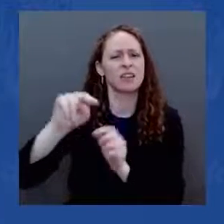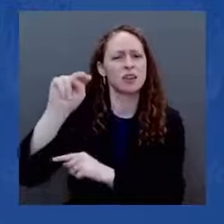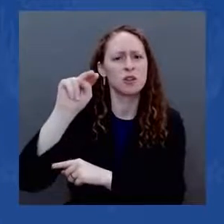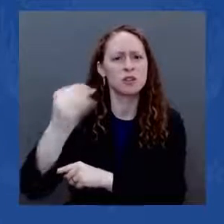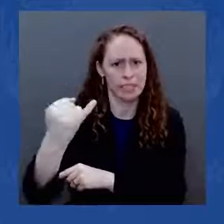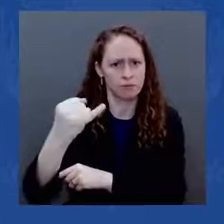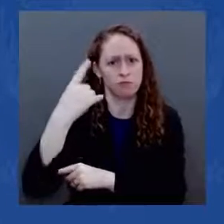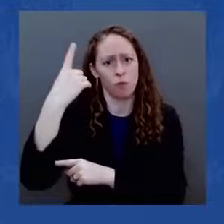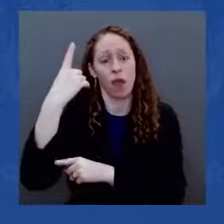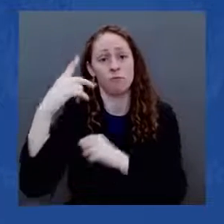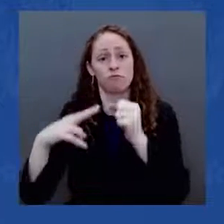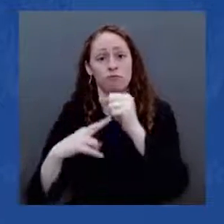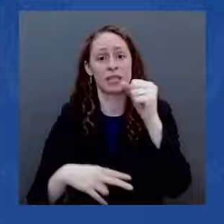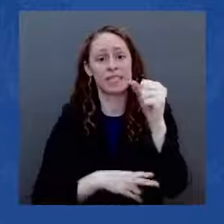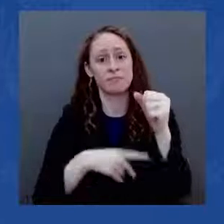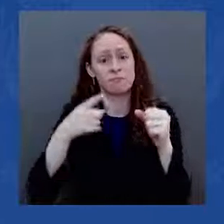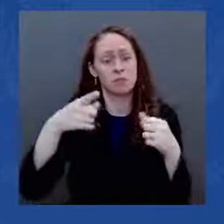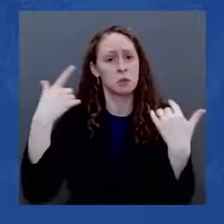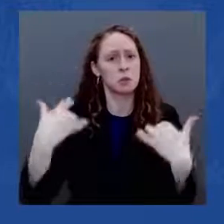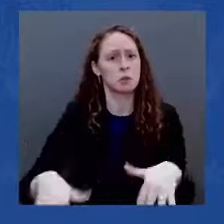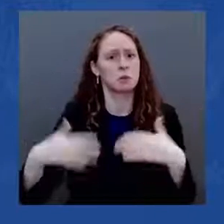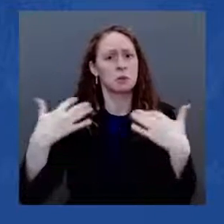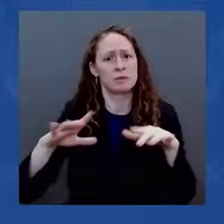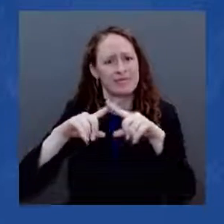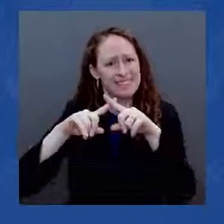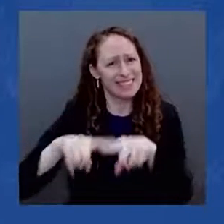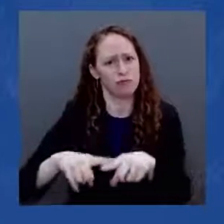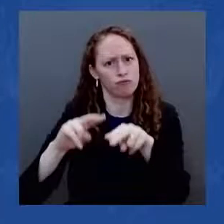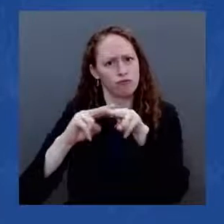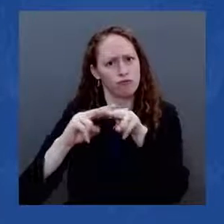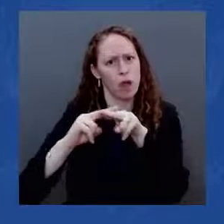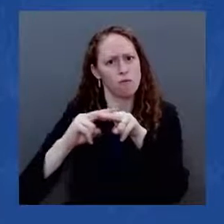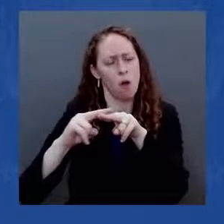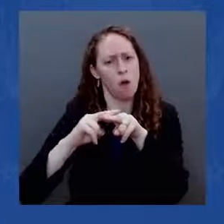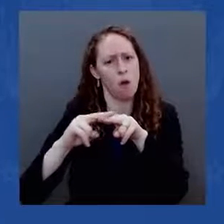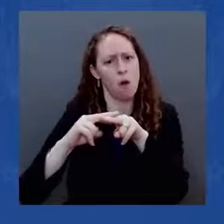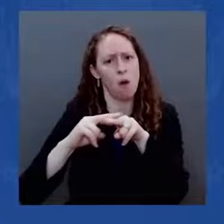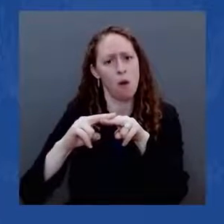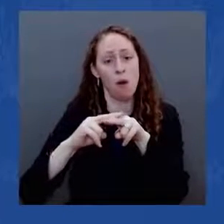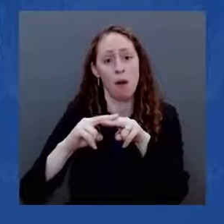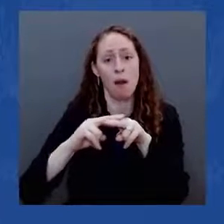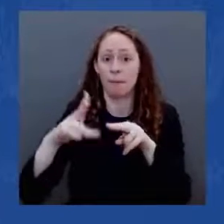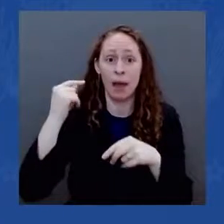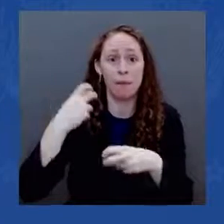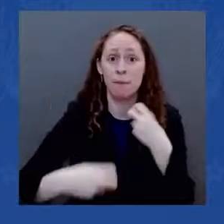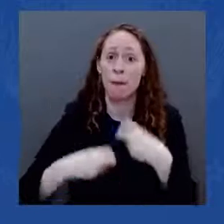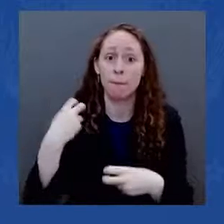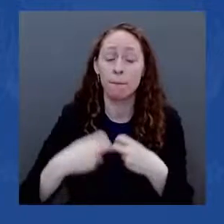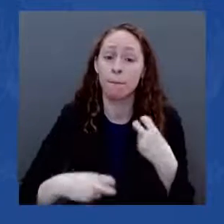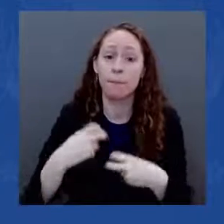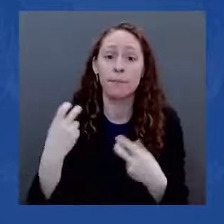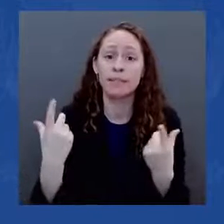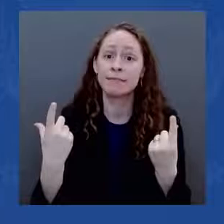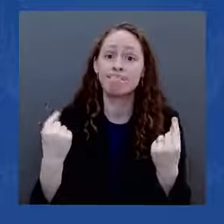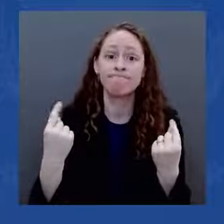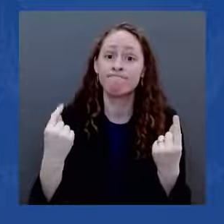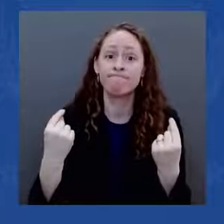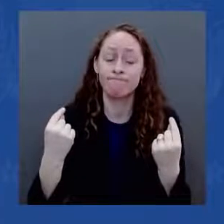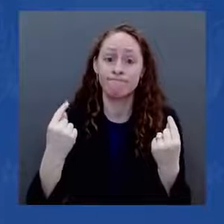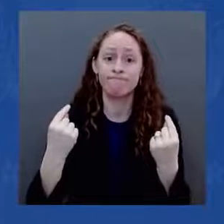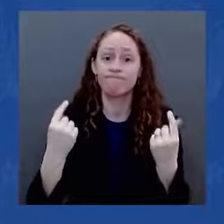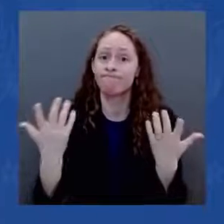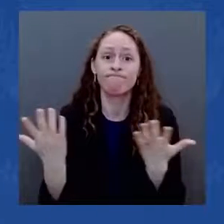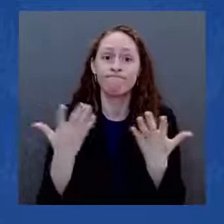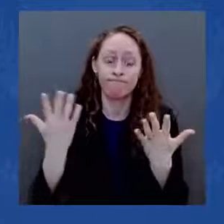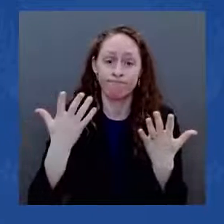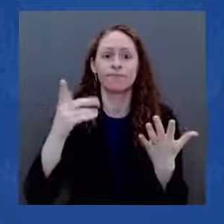tall enough for ship traffic, it needs to swing open to let barges through. And sometimes when it closes, the